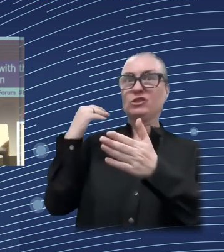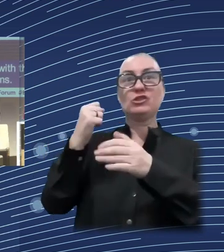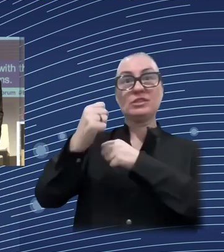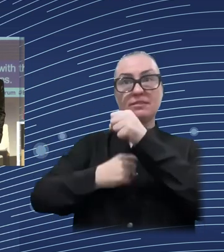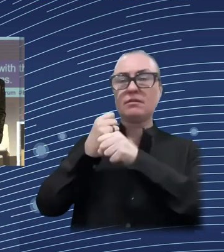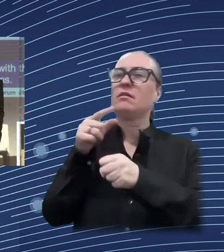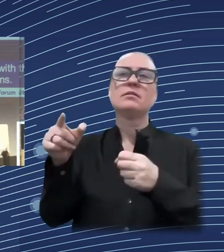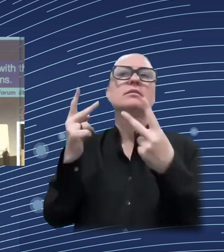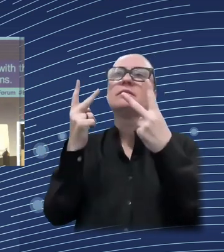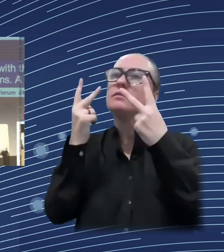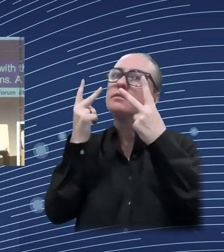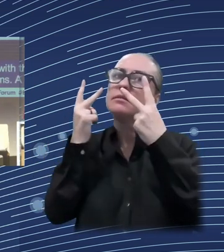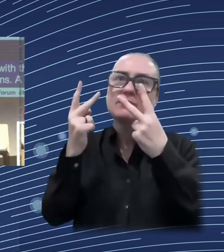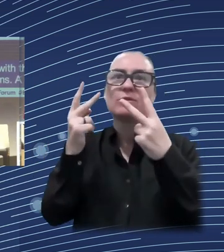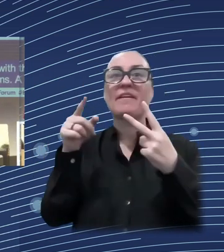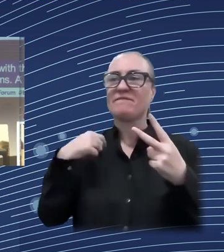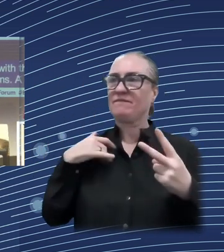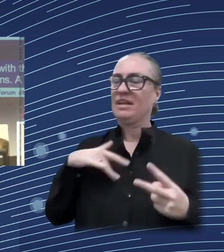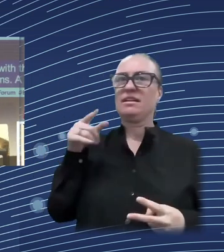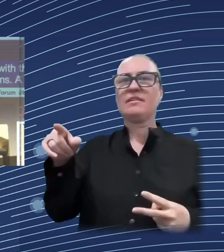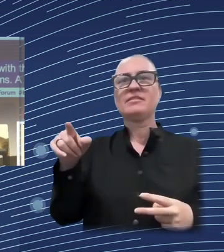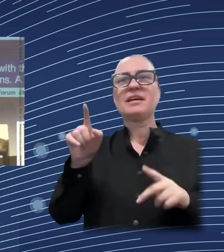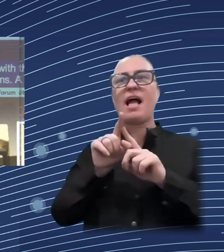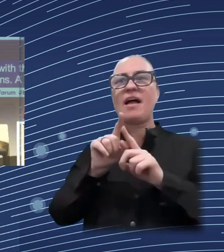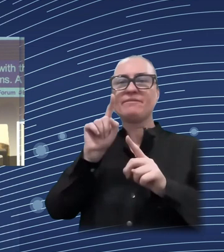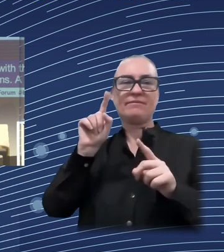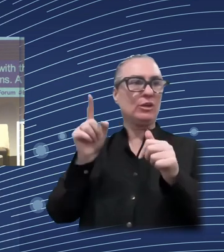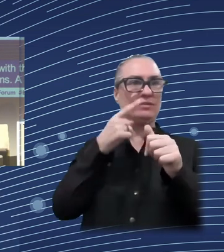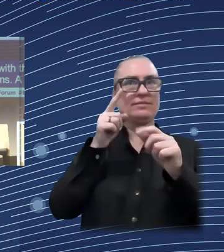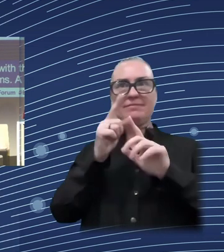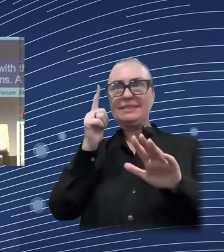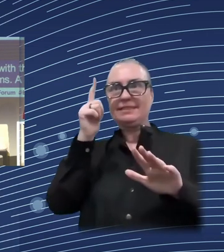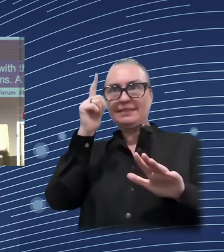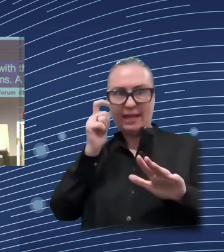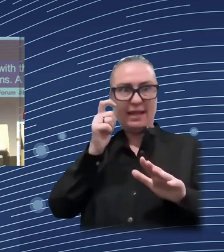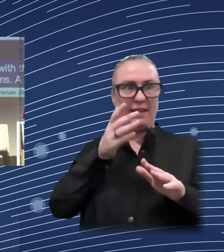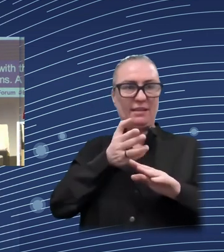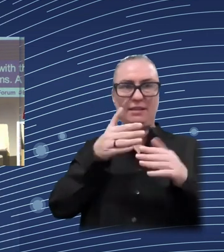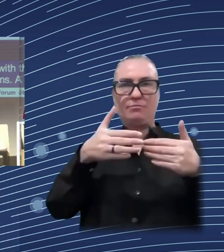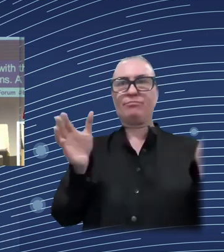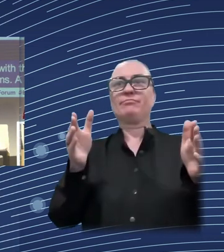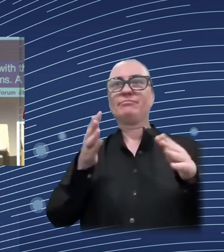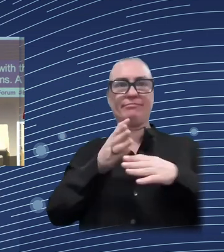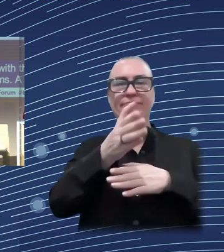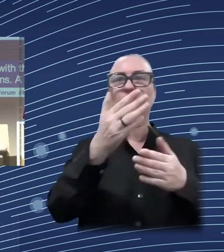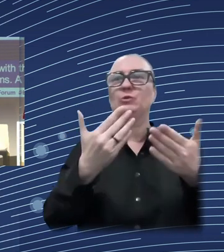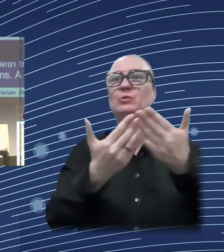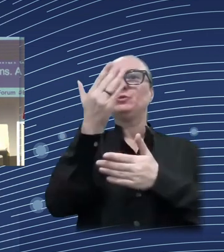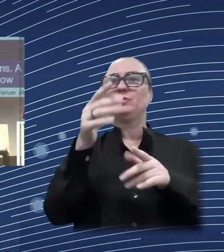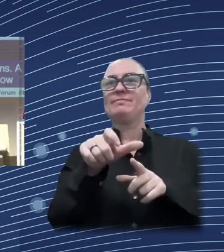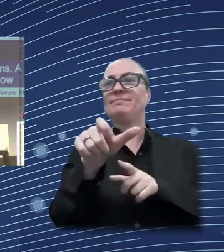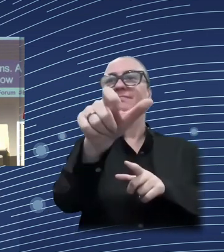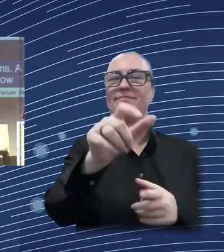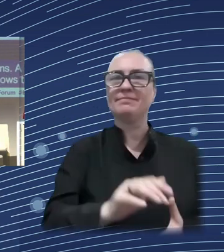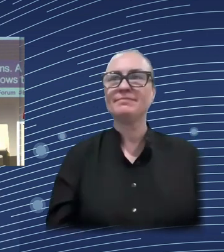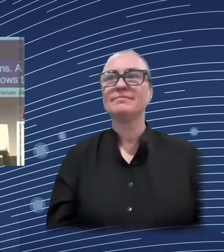under the sponsorship of DG employment, show in particular that nearly around half Member States carry